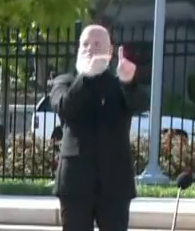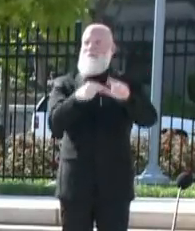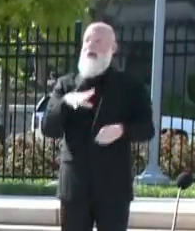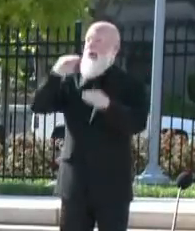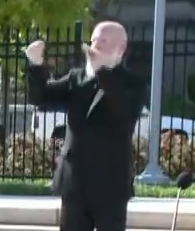the way.